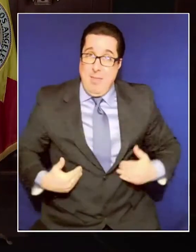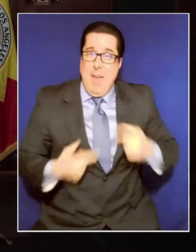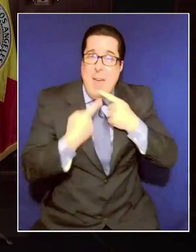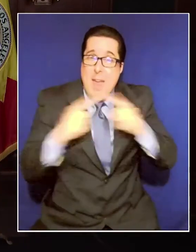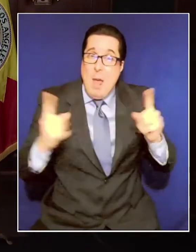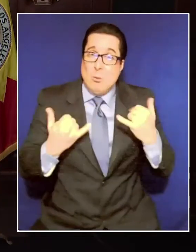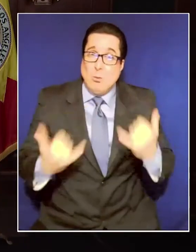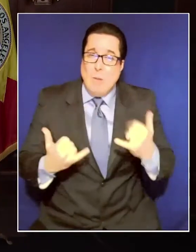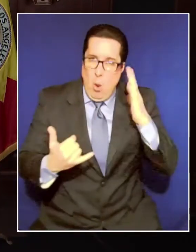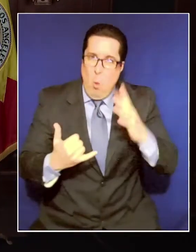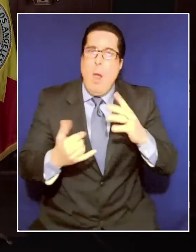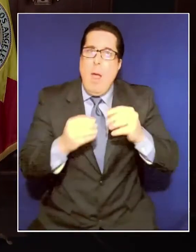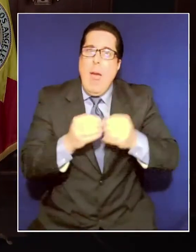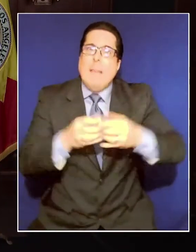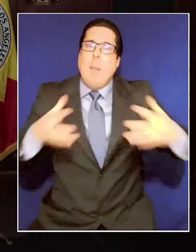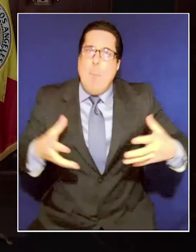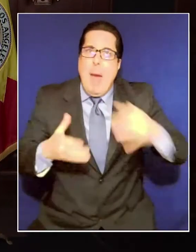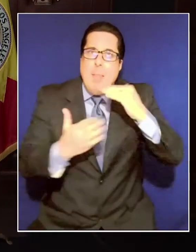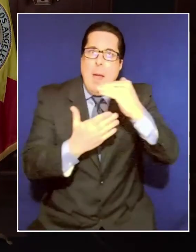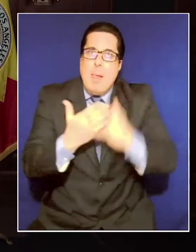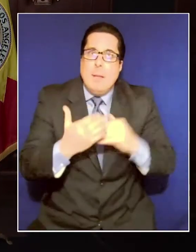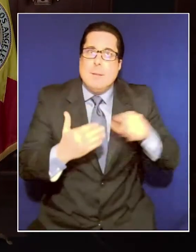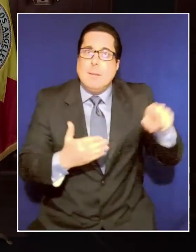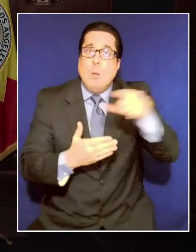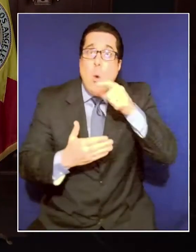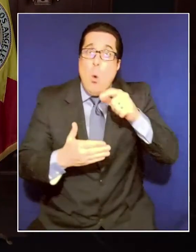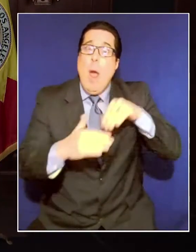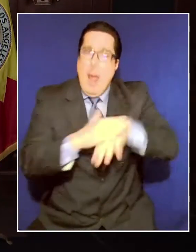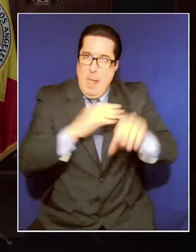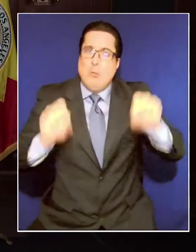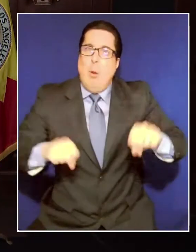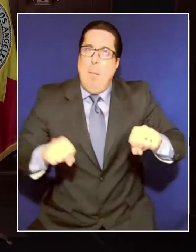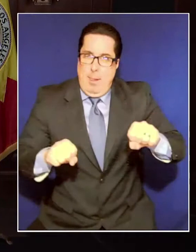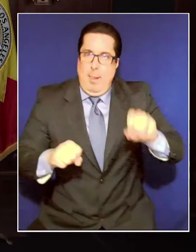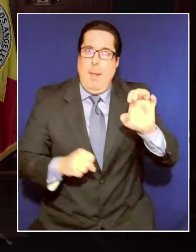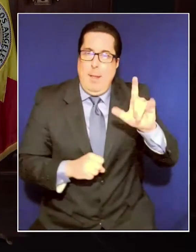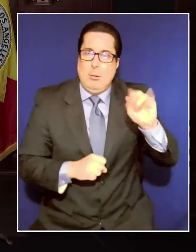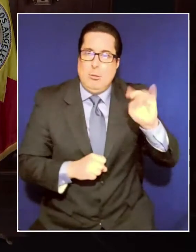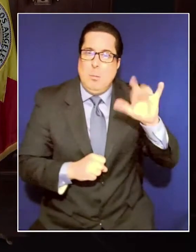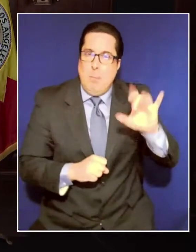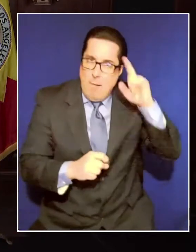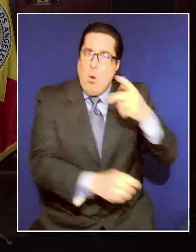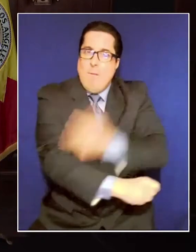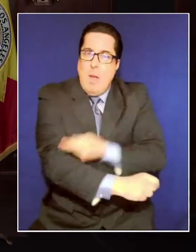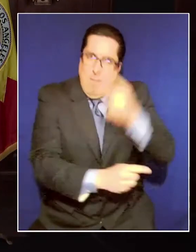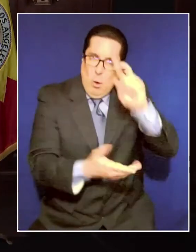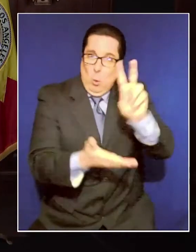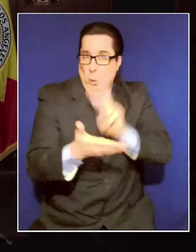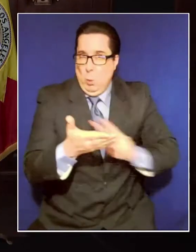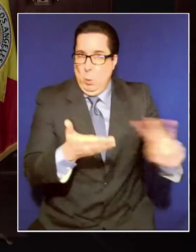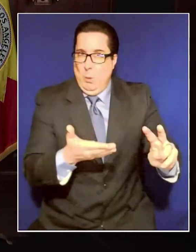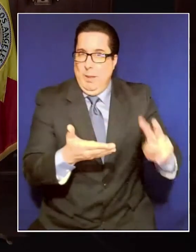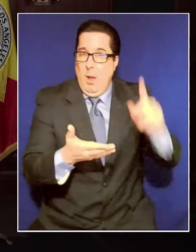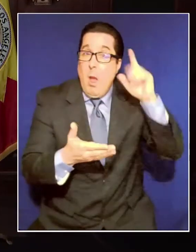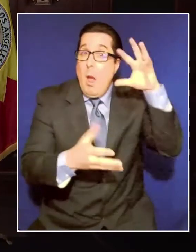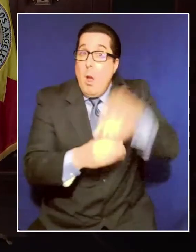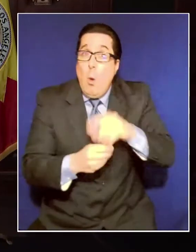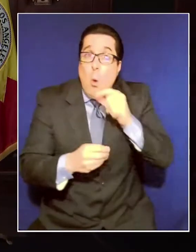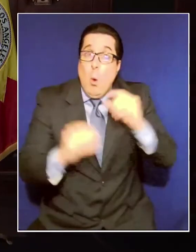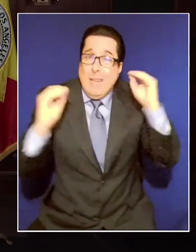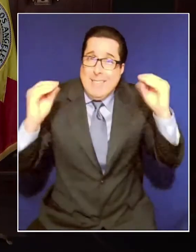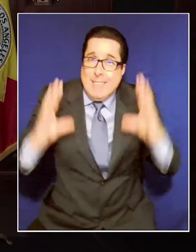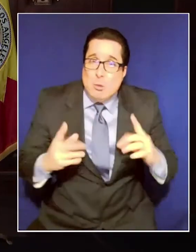expand the list of residents who are eligible to be vaccinated in about two weeks, including our teachers and our school workers in